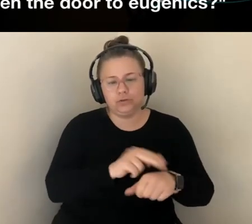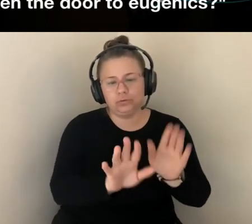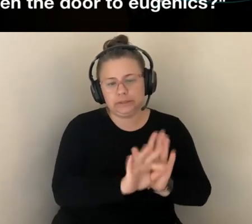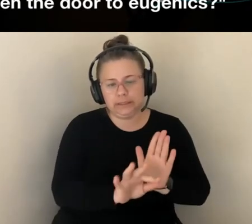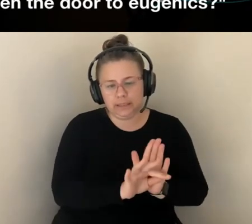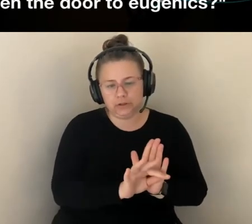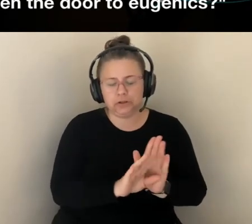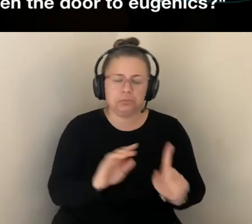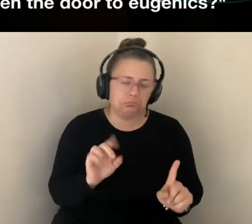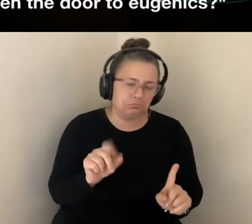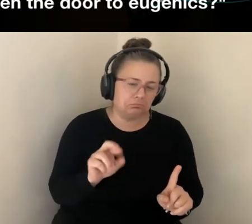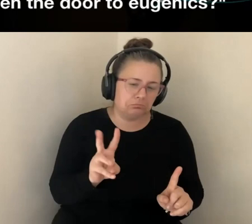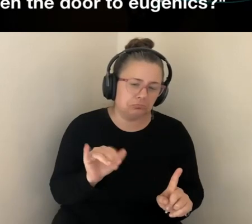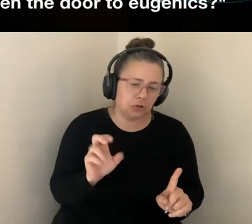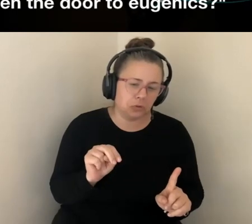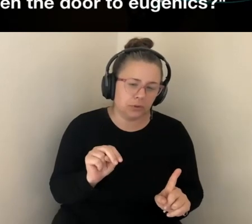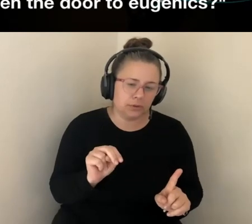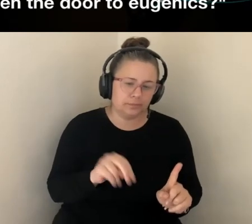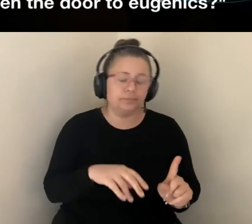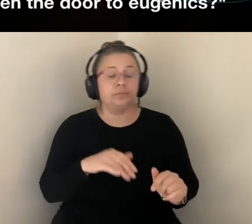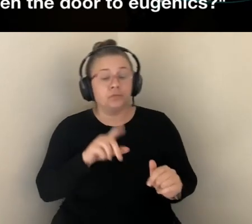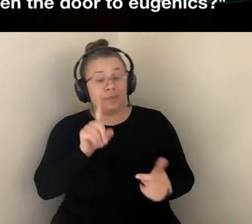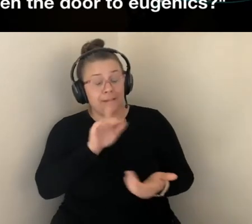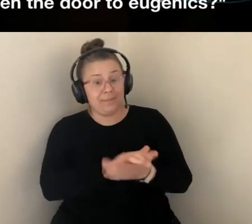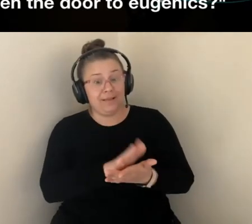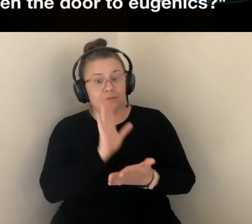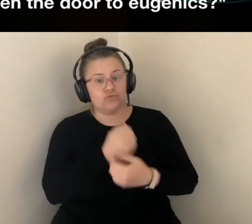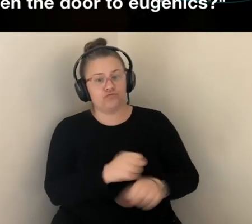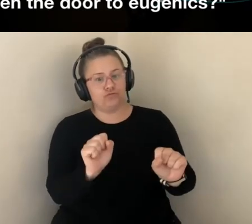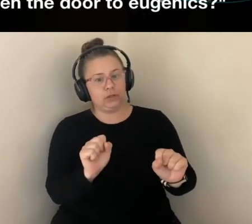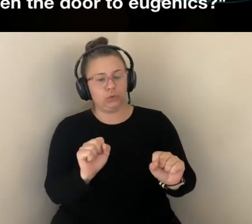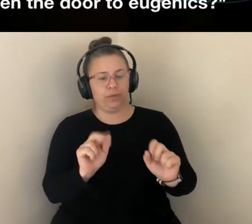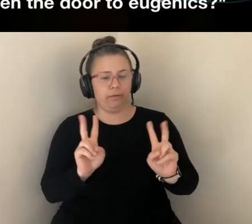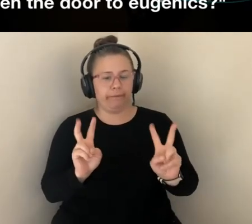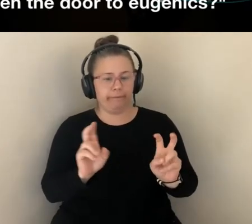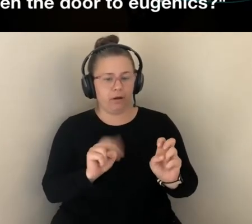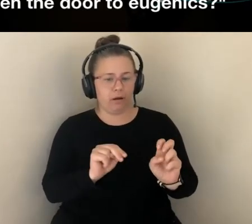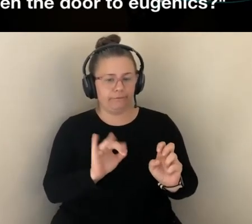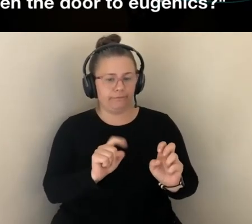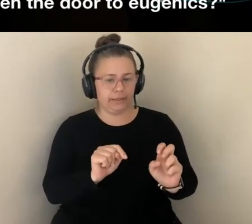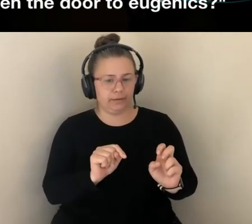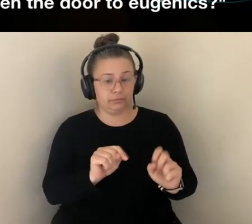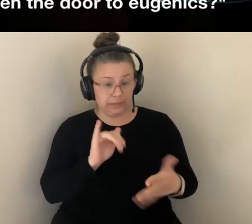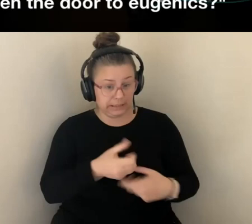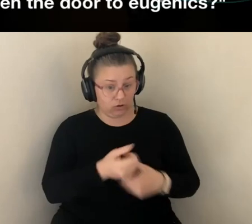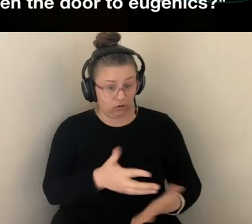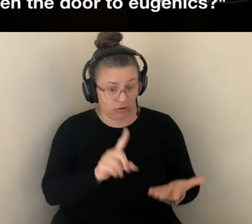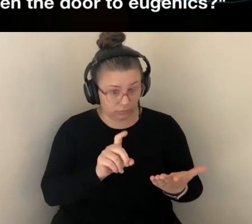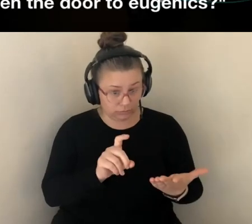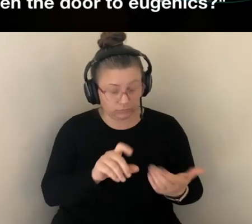AND NURTURING THE UNFIT, THE SO-CALLED UNFIT, OR AS A RESULT OF RACE MIXING, AS ALEX MENTIONED, THE PRODUCTS OF